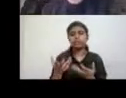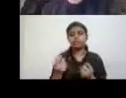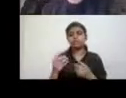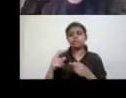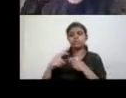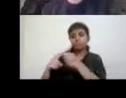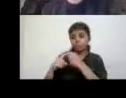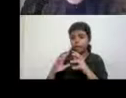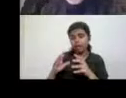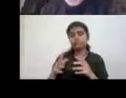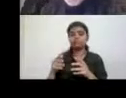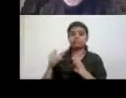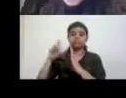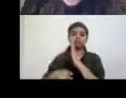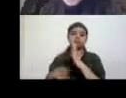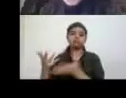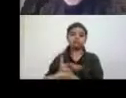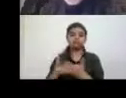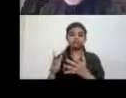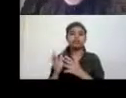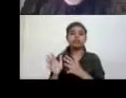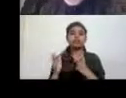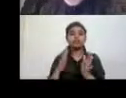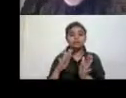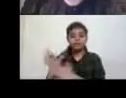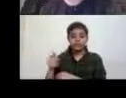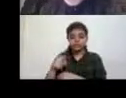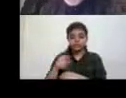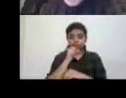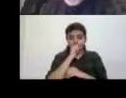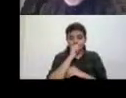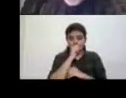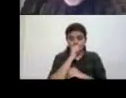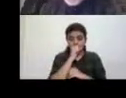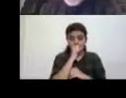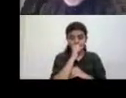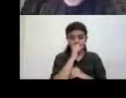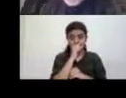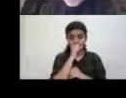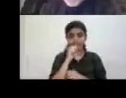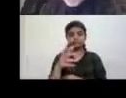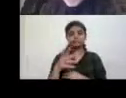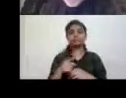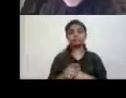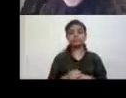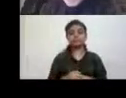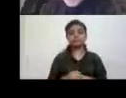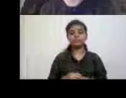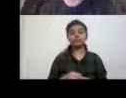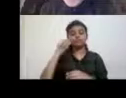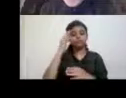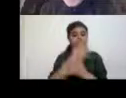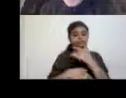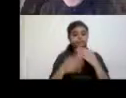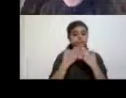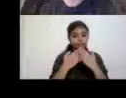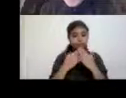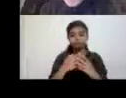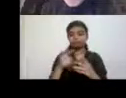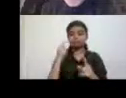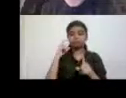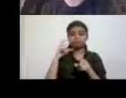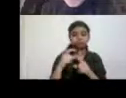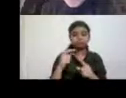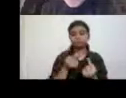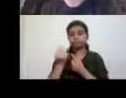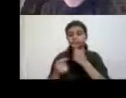Uh, since that opening, that beginning, um, disability studies has become very tied up with identity politics and social